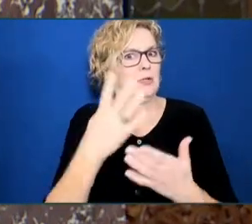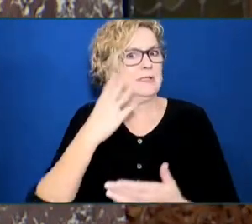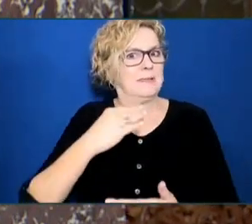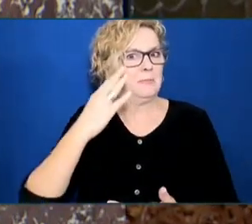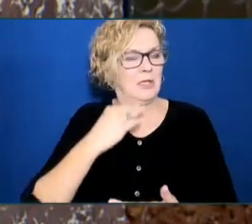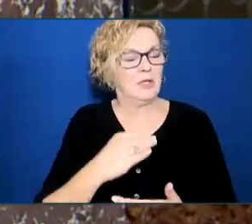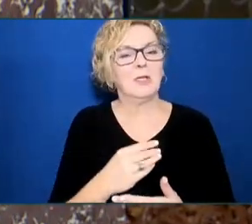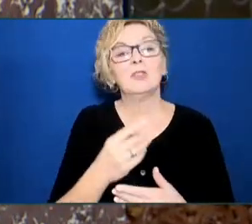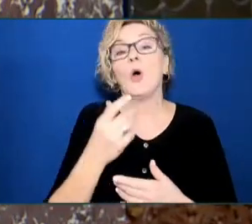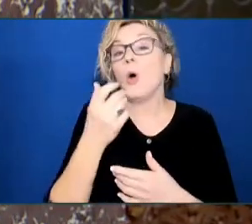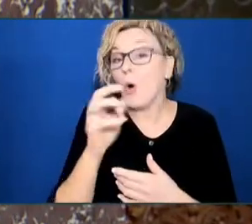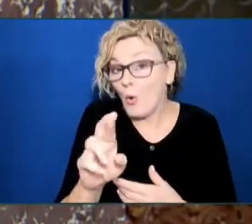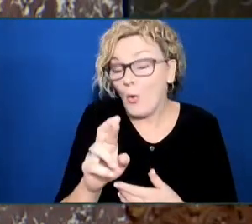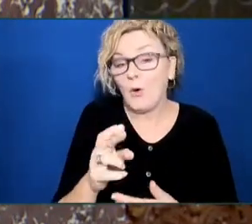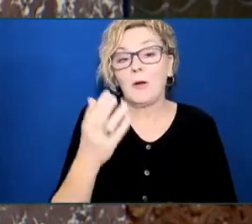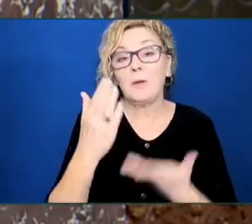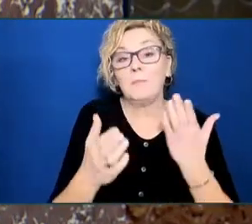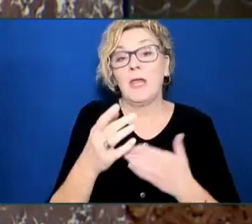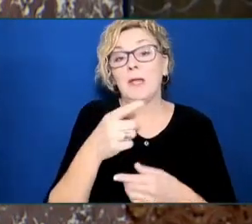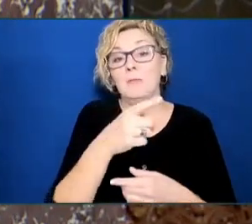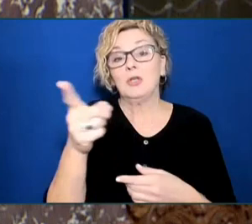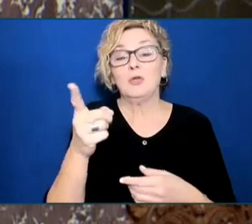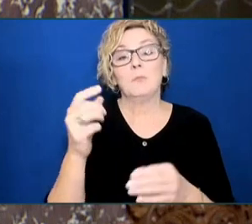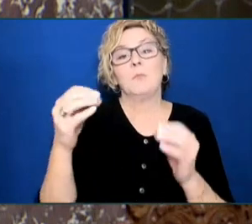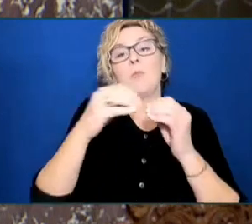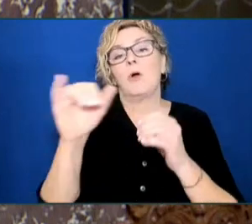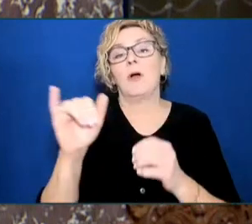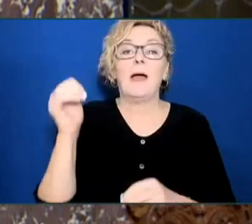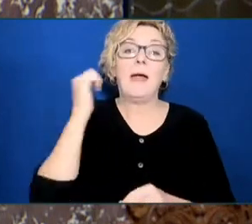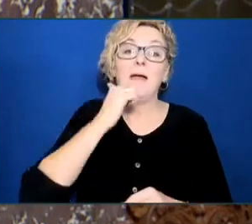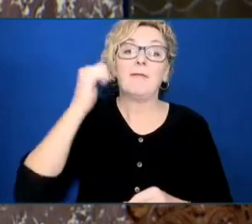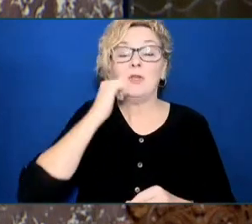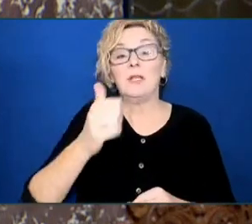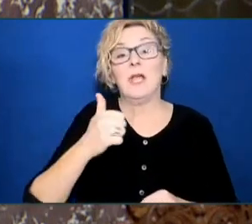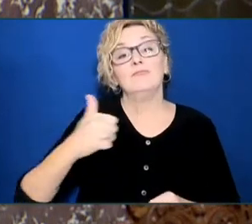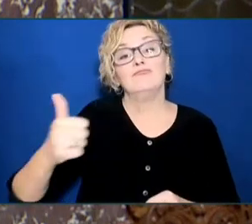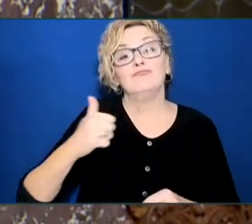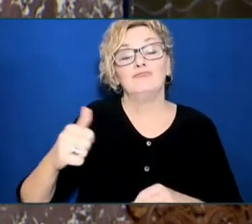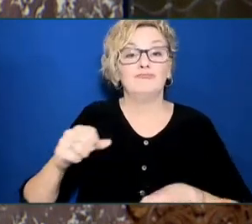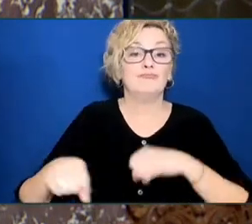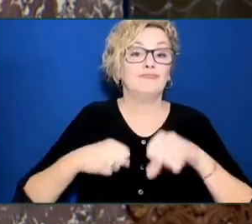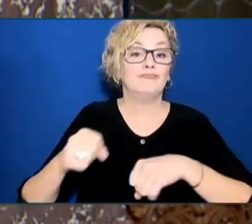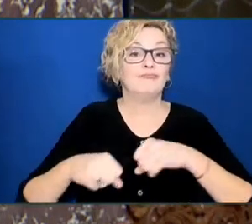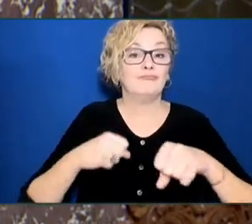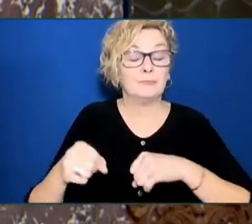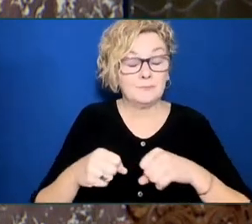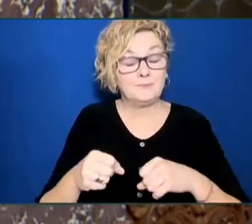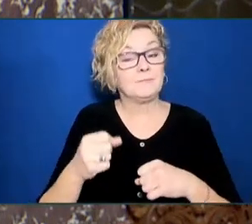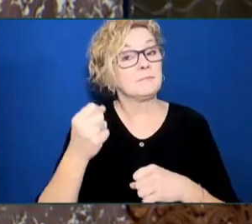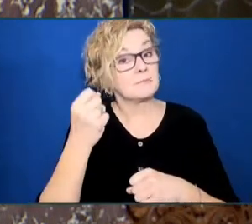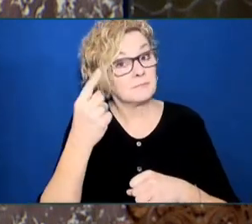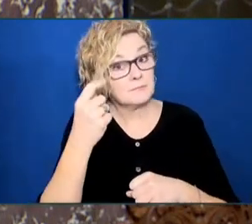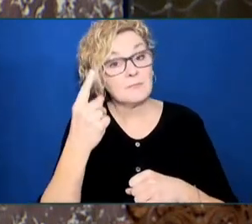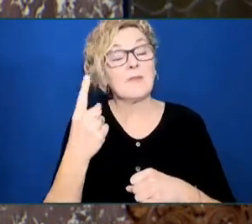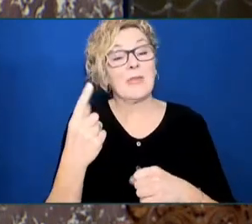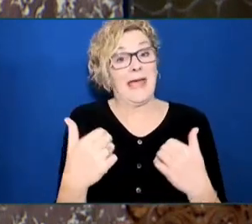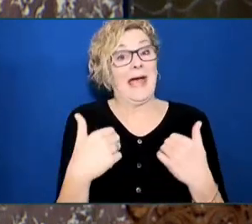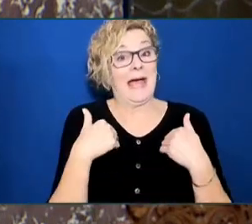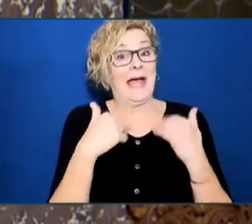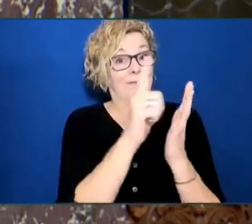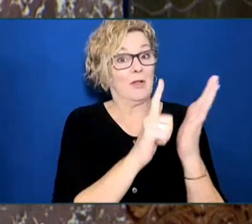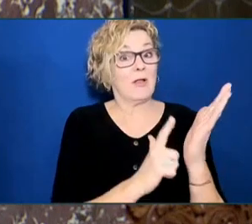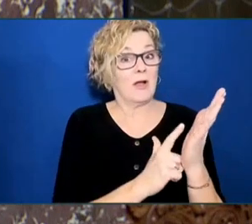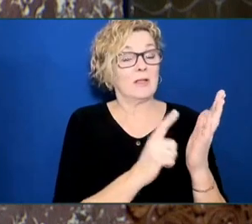while many laws govern the use of bikes in British Columbia, including most standard traffic laws, we don't yet have legislation